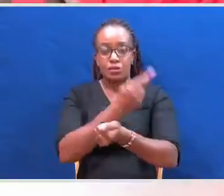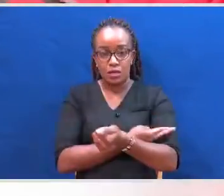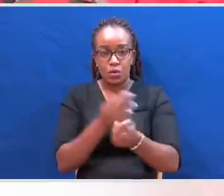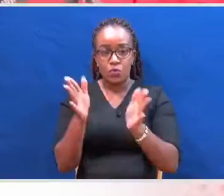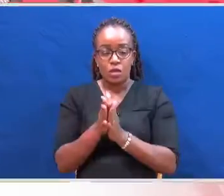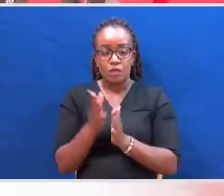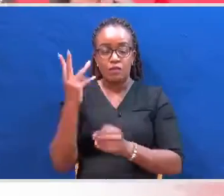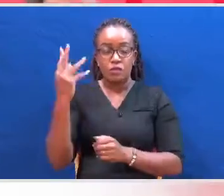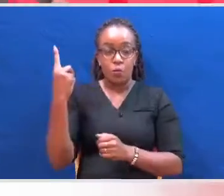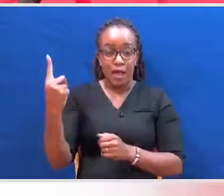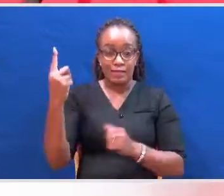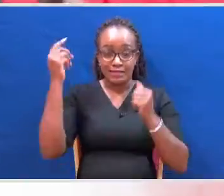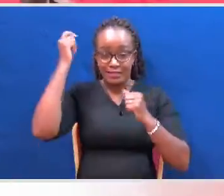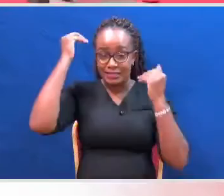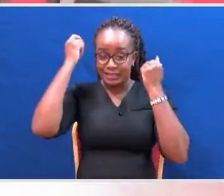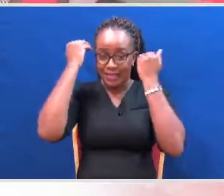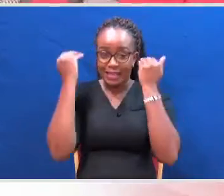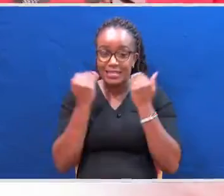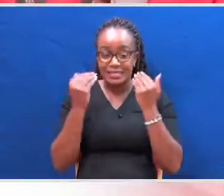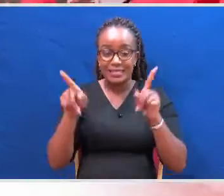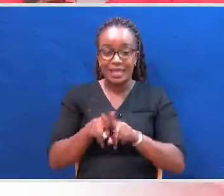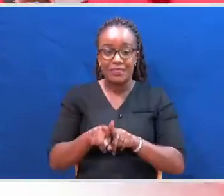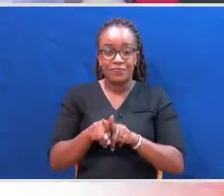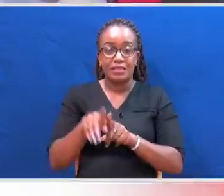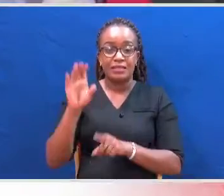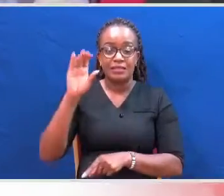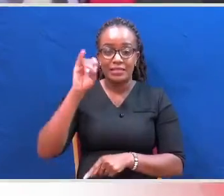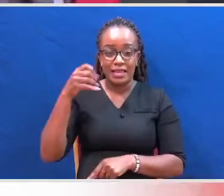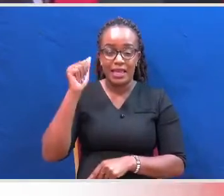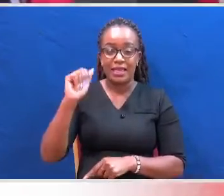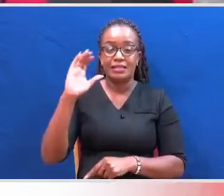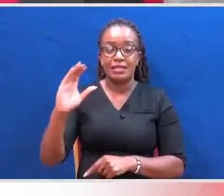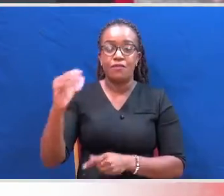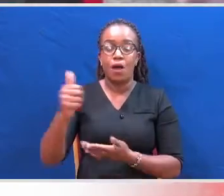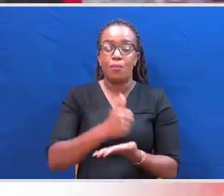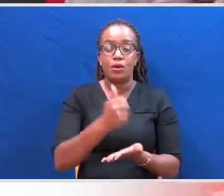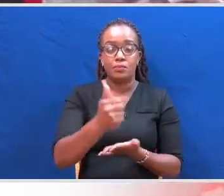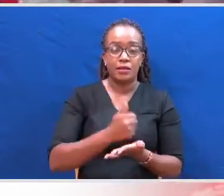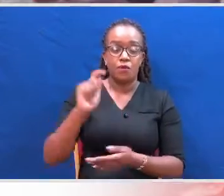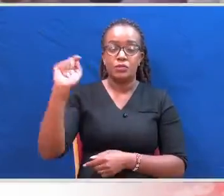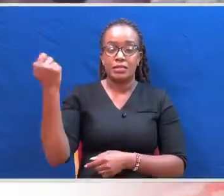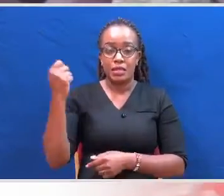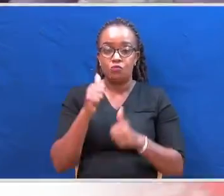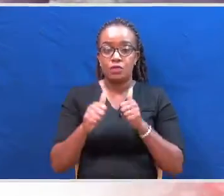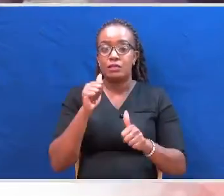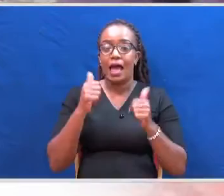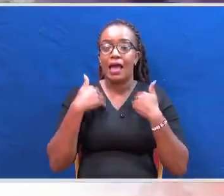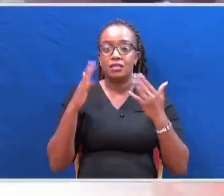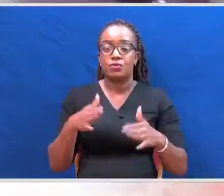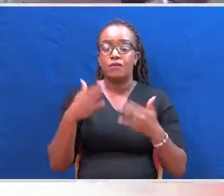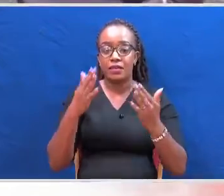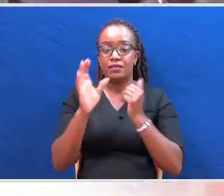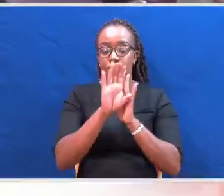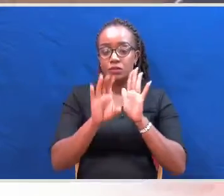41 judges by the Judicial Service Commission JSC for appointment by the President has provided in the Constitution.